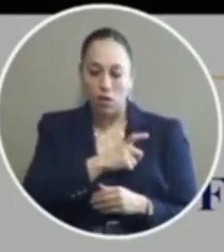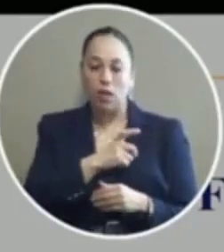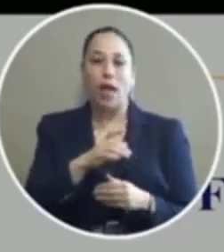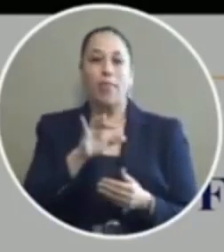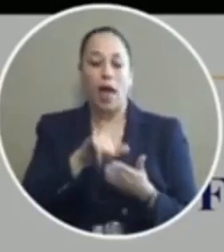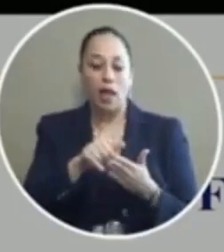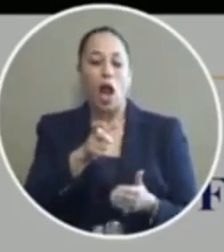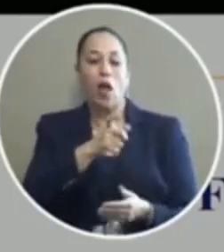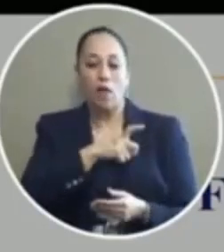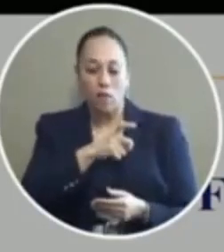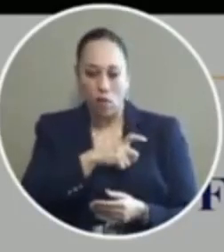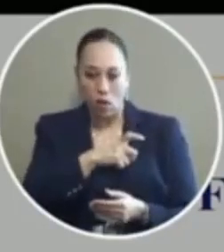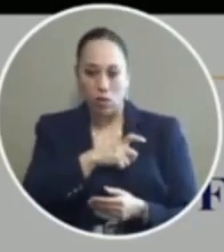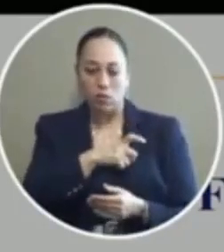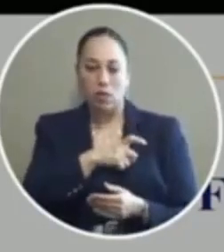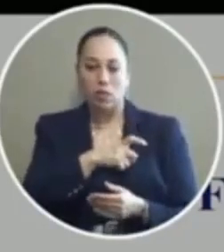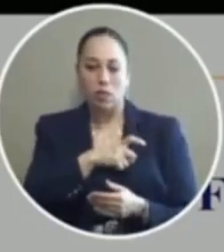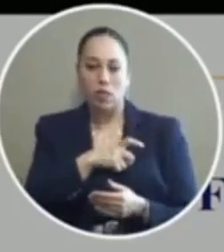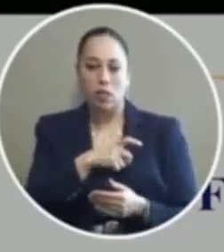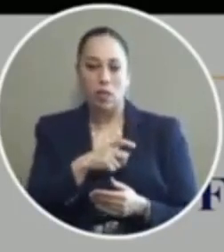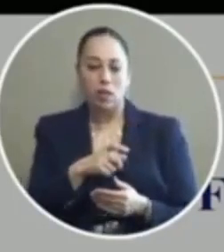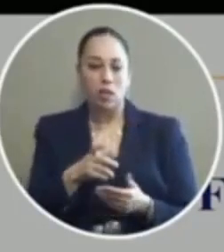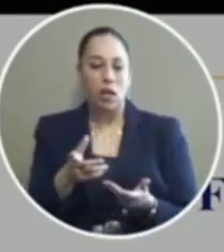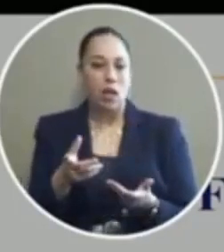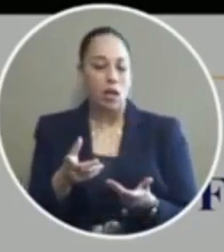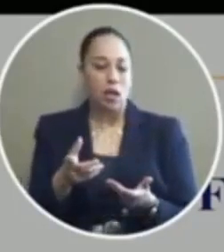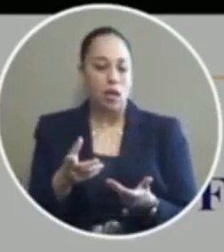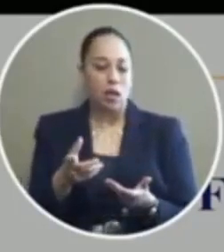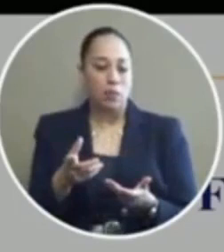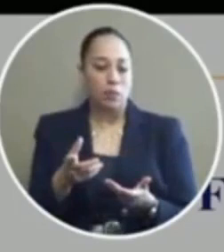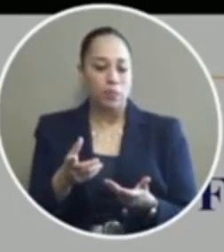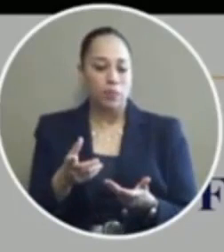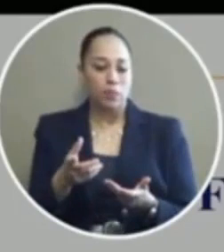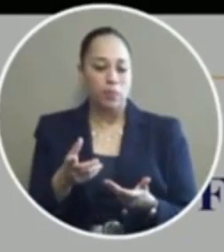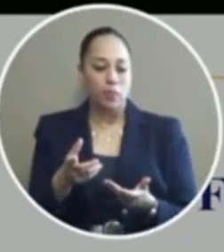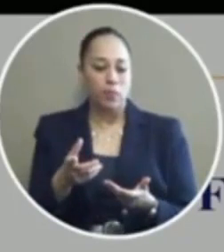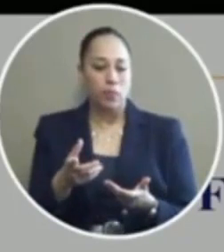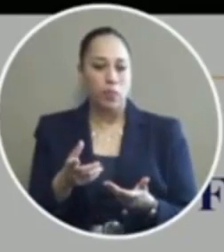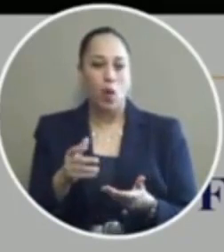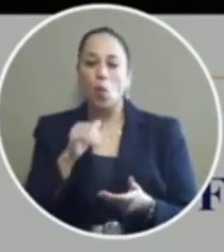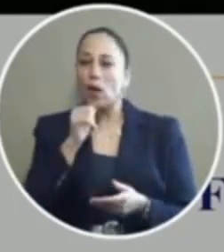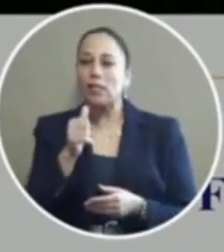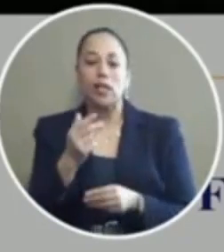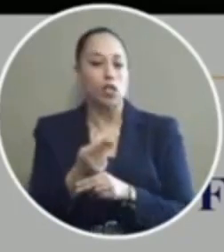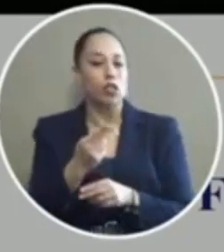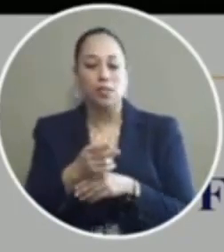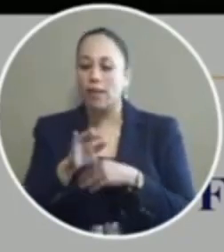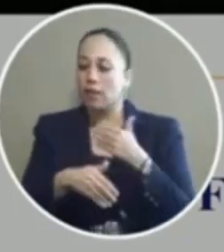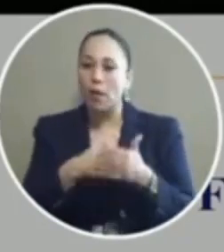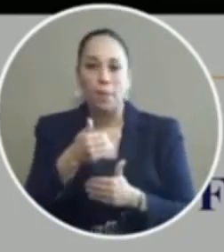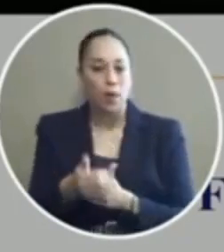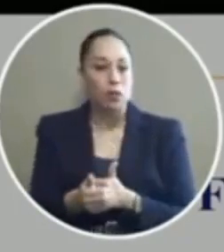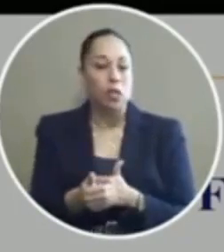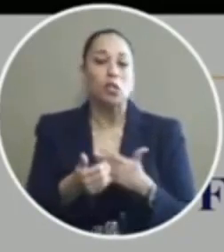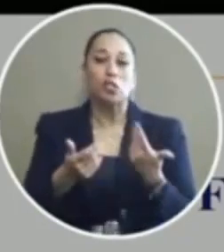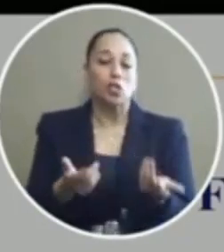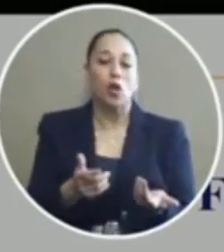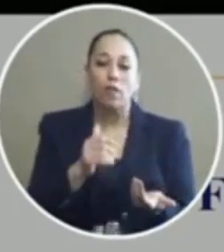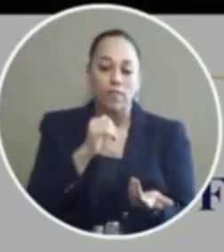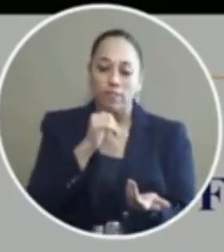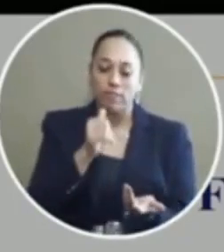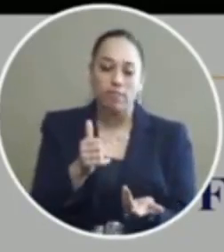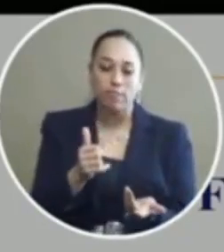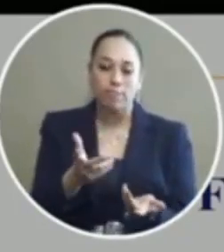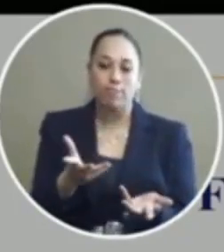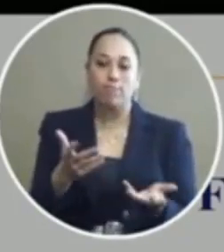law enforcement or up to this point law enforcement was not using that process so it does not make